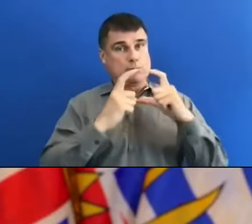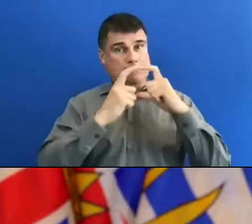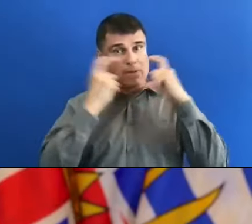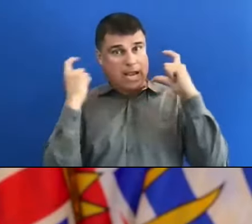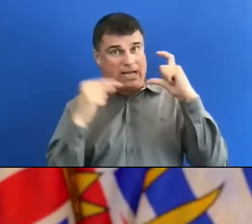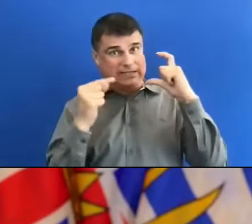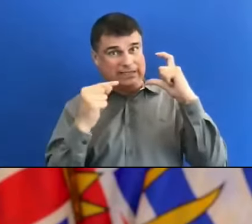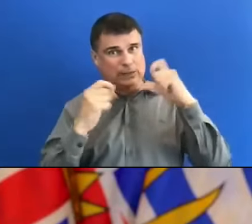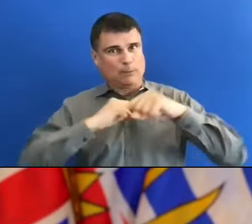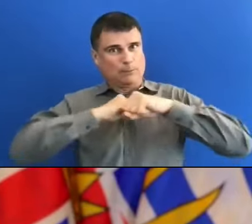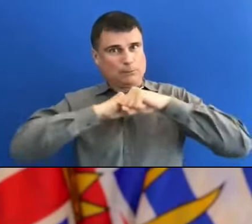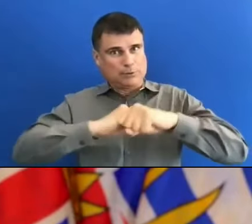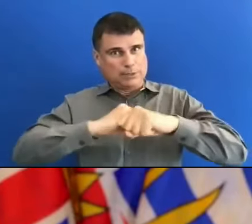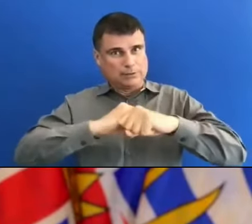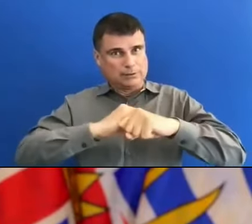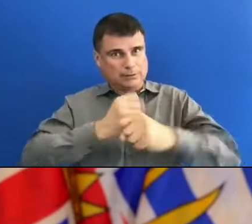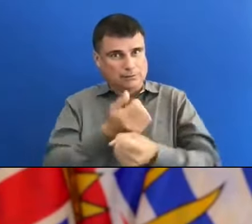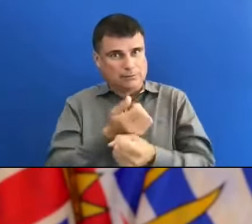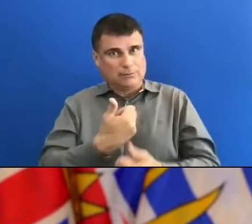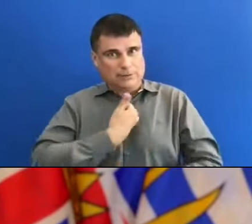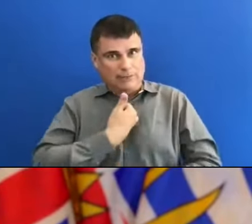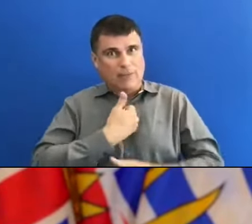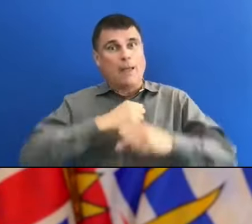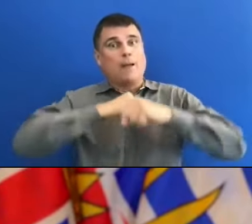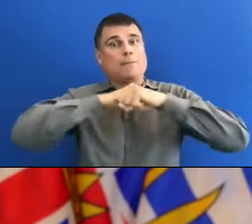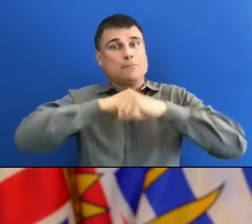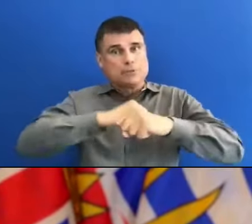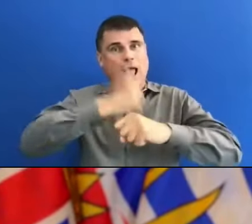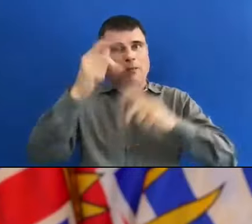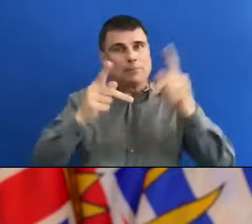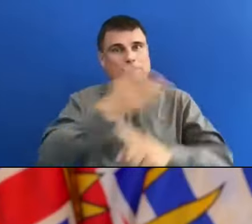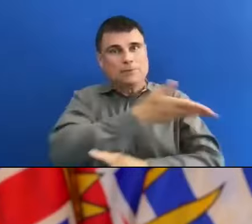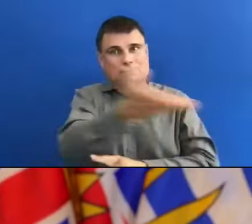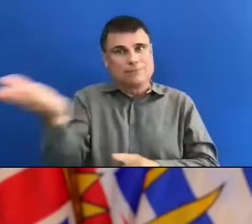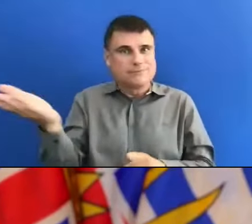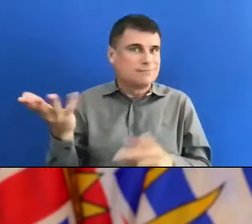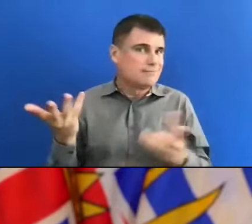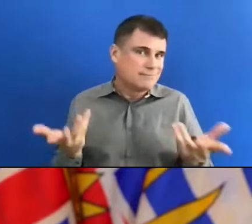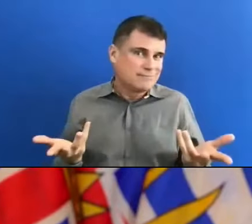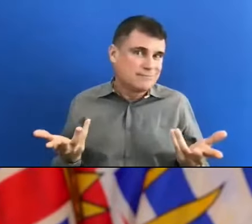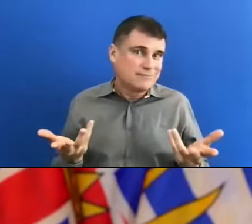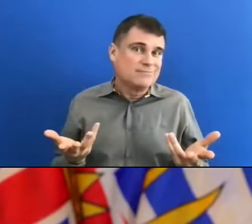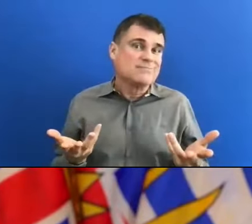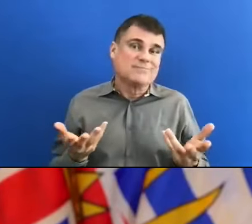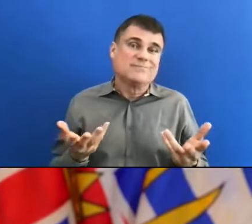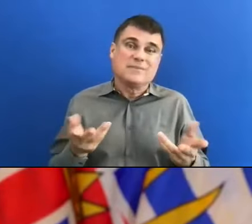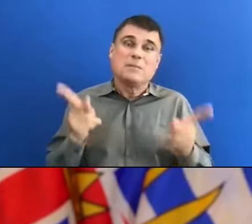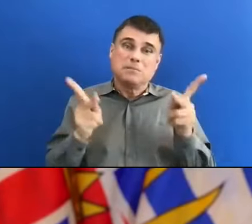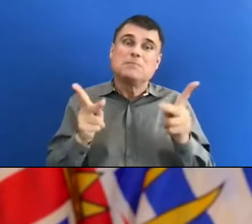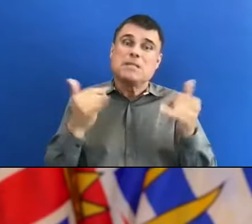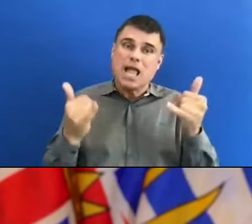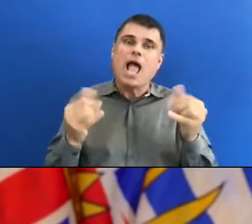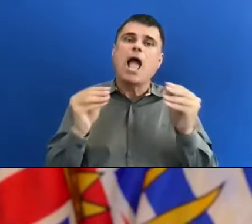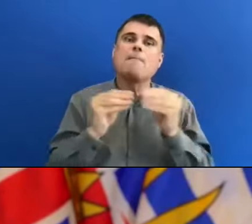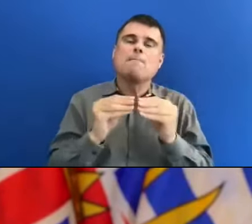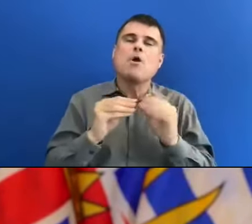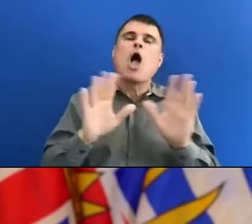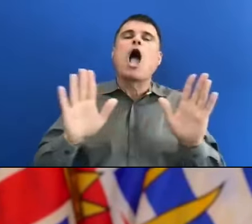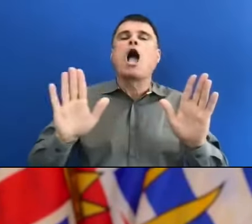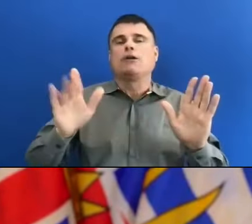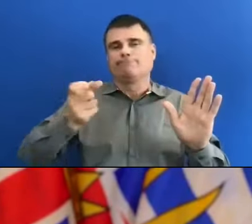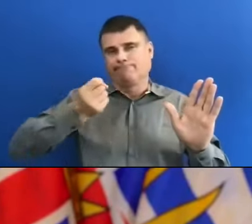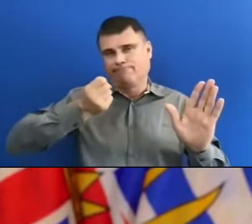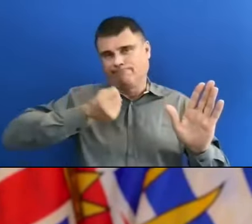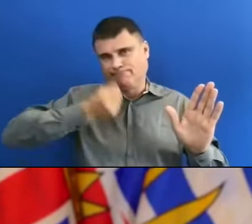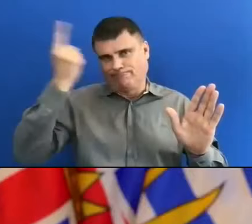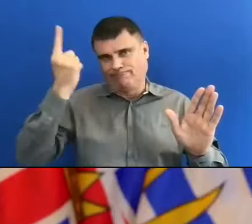and we've come to accept and understand where masks are used and I think people there's a comfort level now that may not